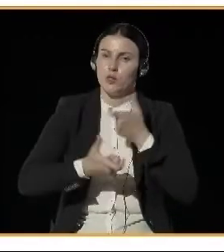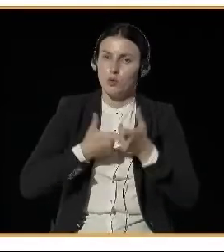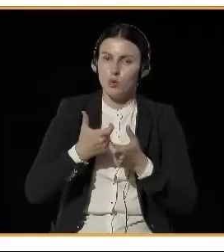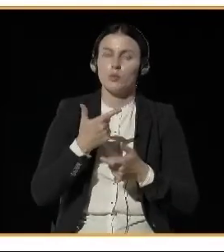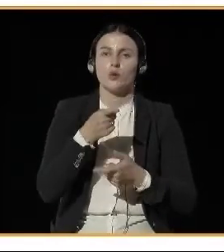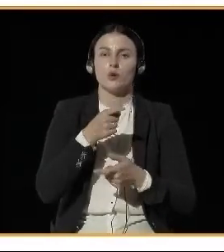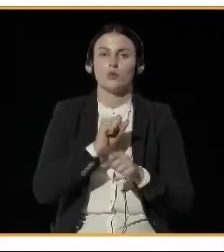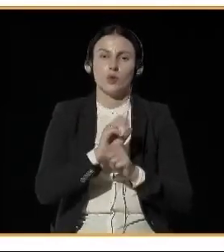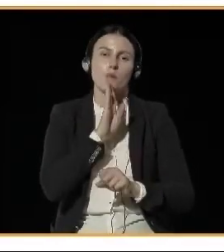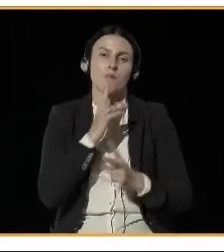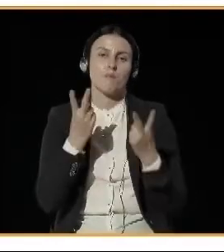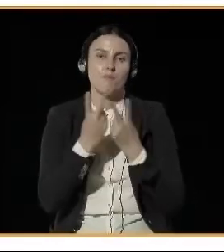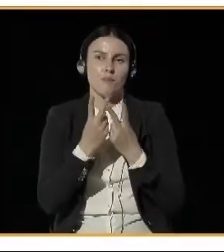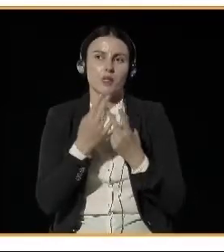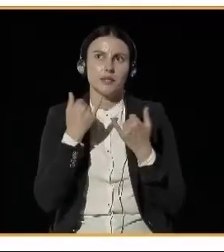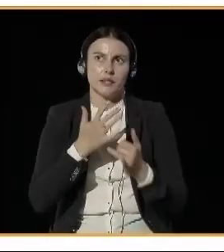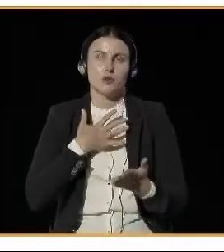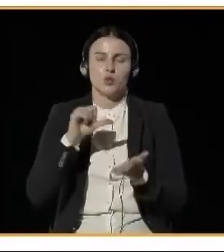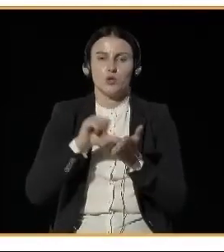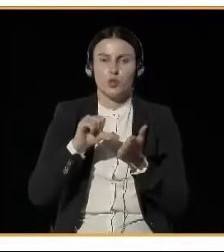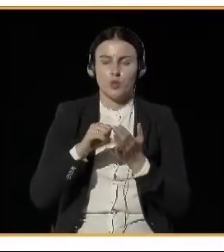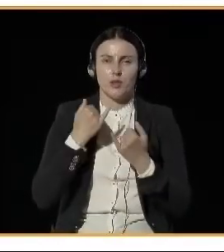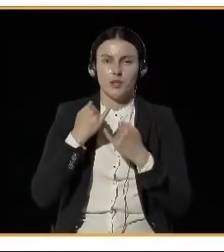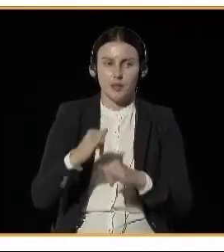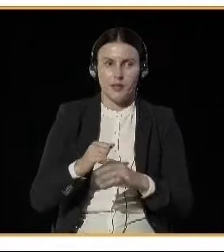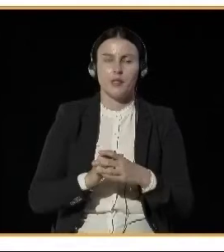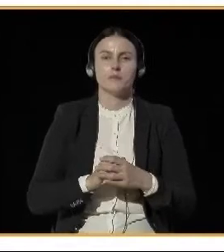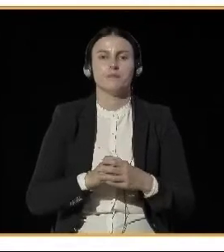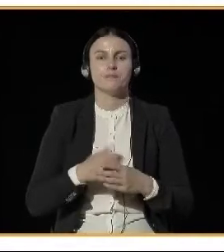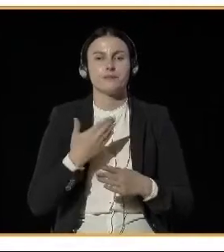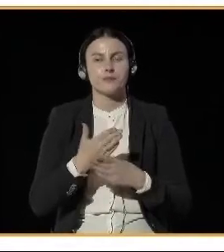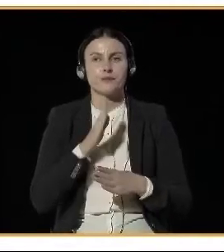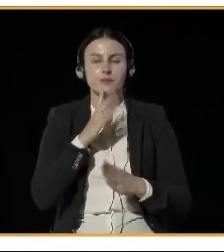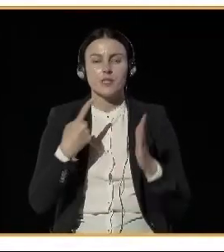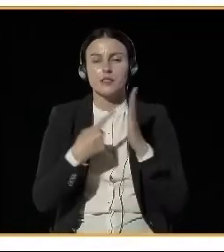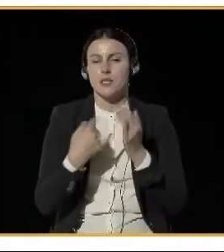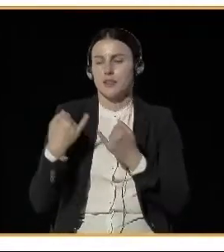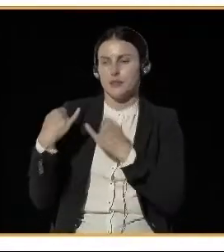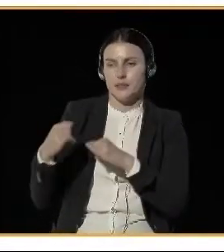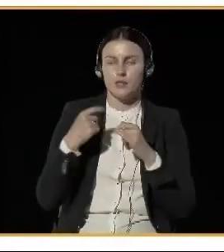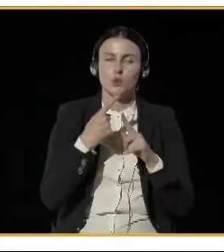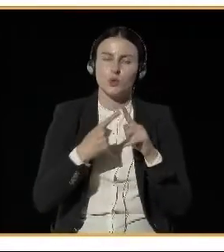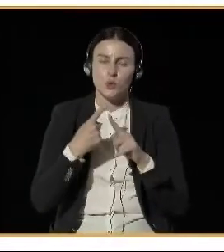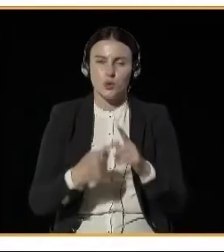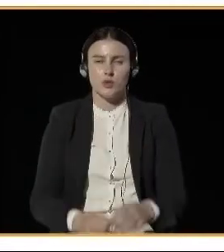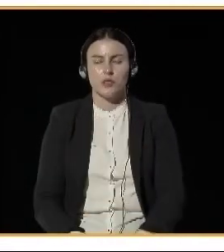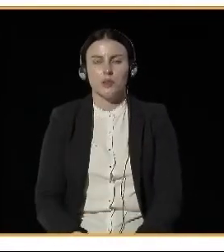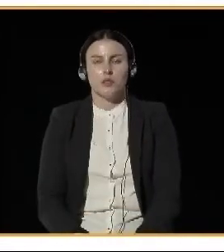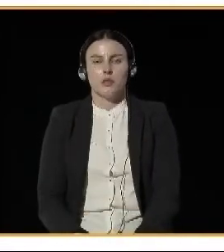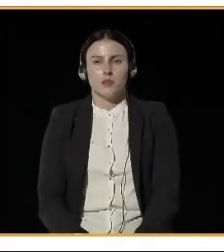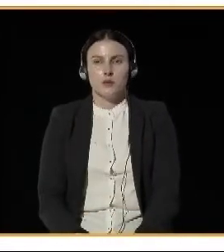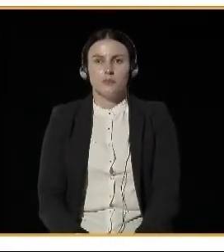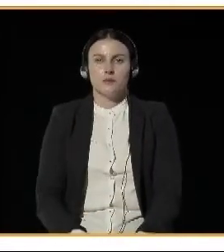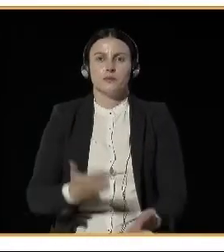So Wrocław has implemented for quite a few years now a few policies